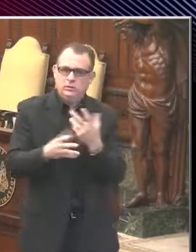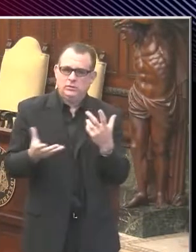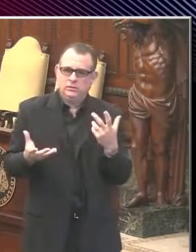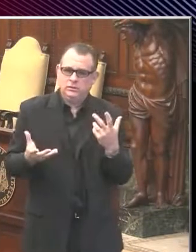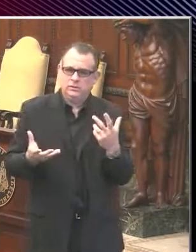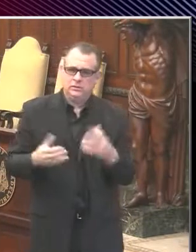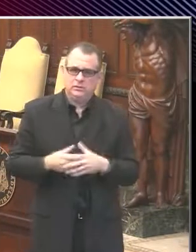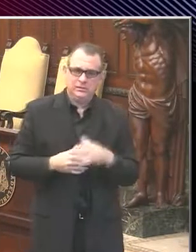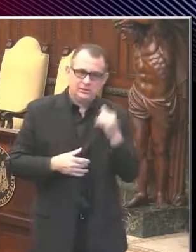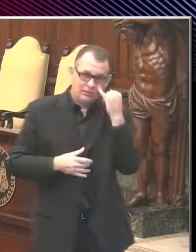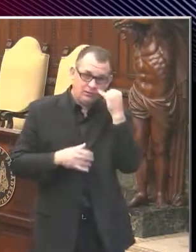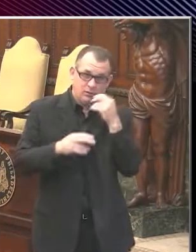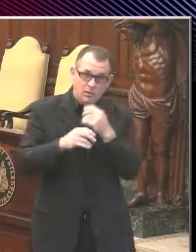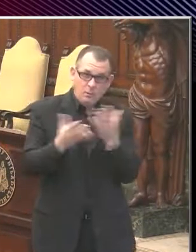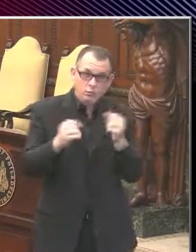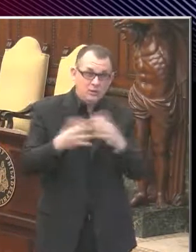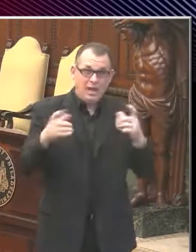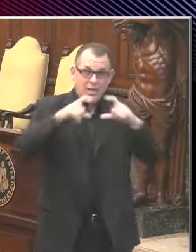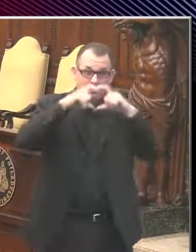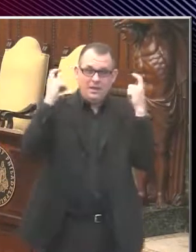masks, I'm very concerned about that.